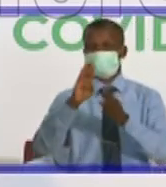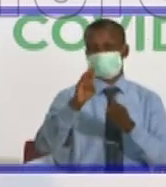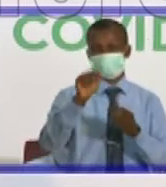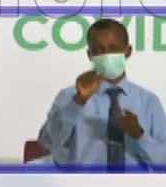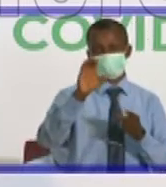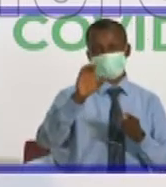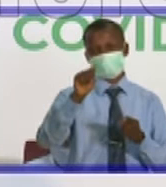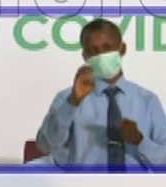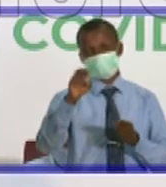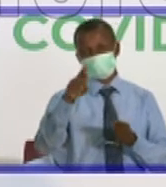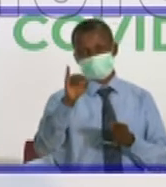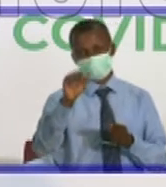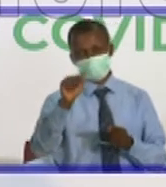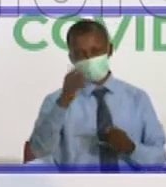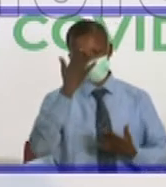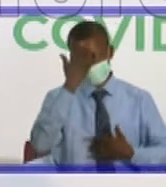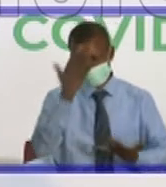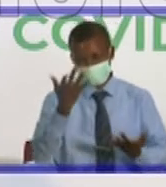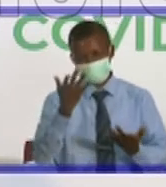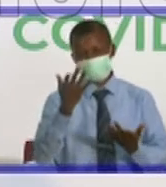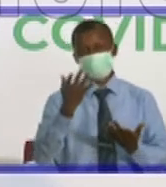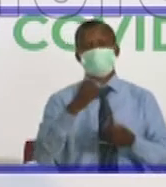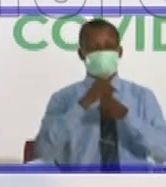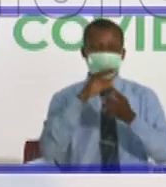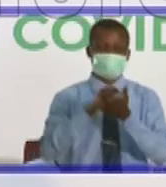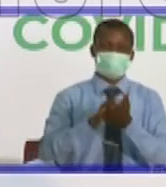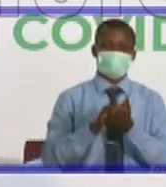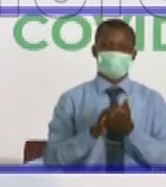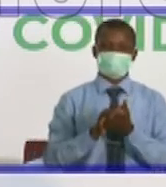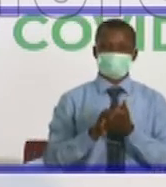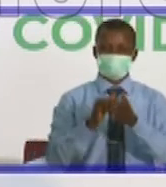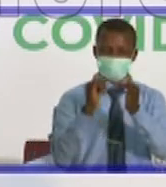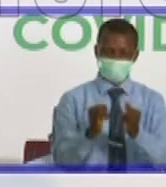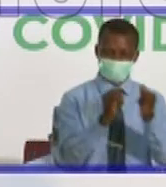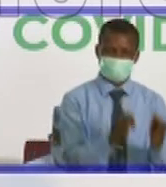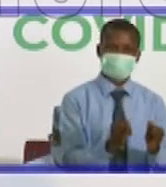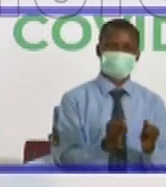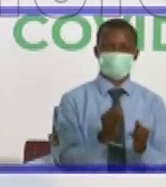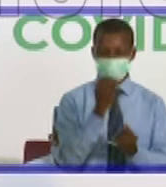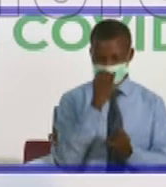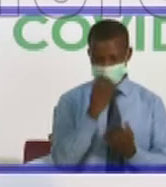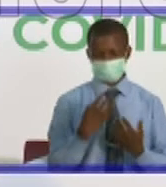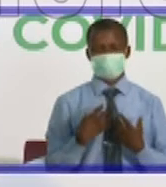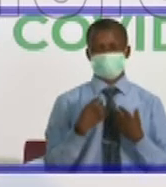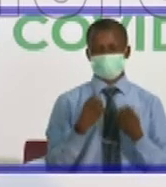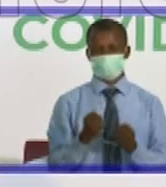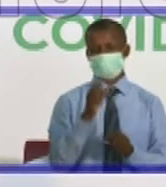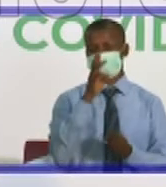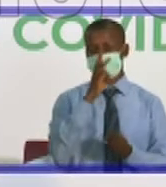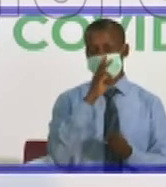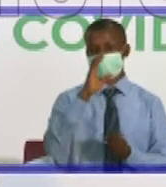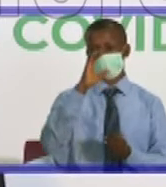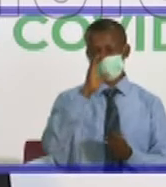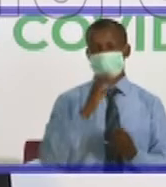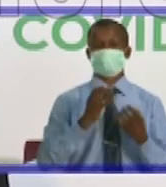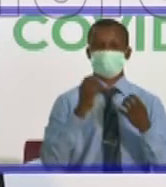and ensuring that patients are well nourished and well hydrated. So in practical terms,